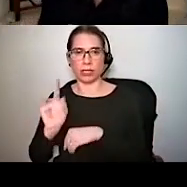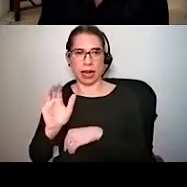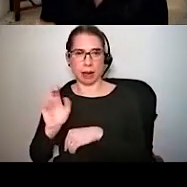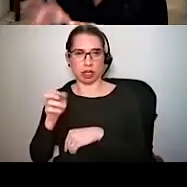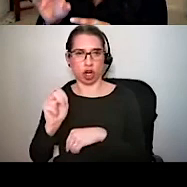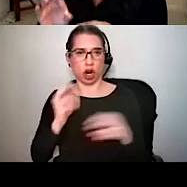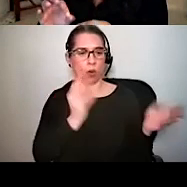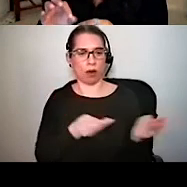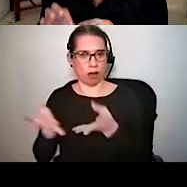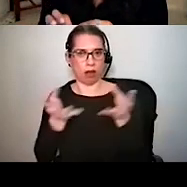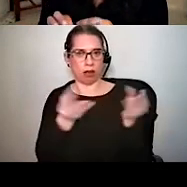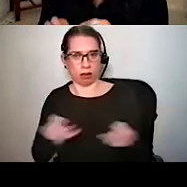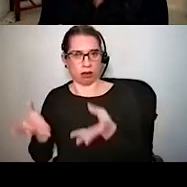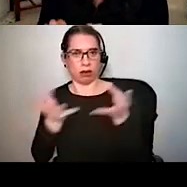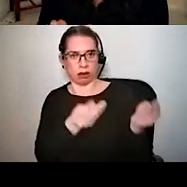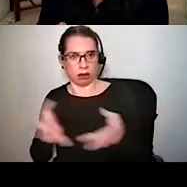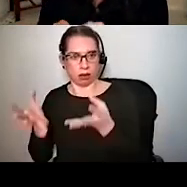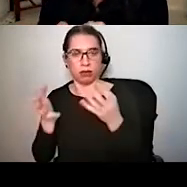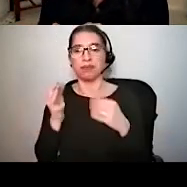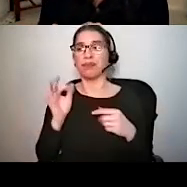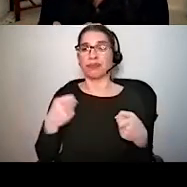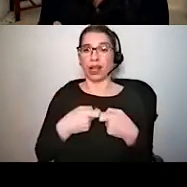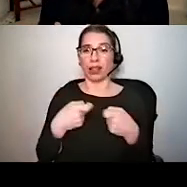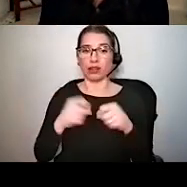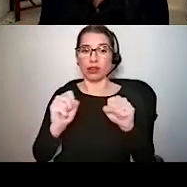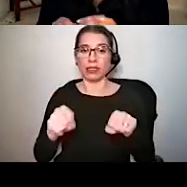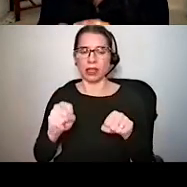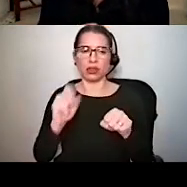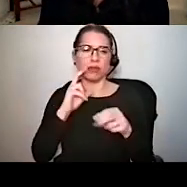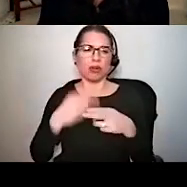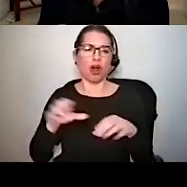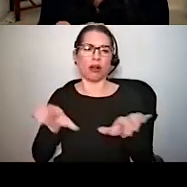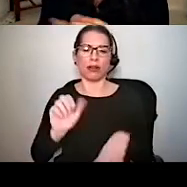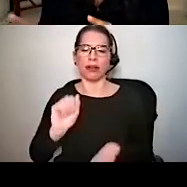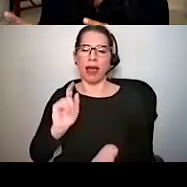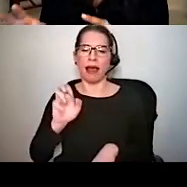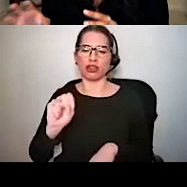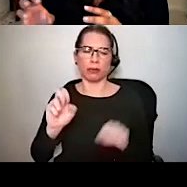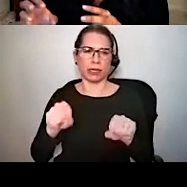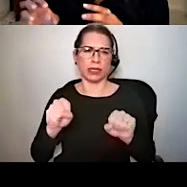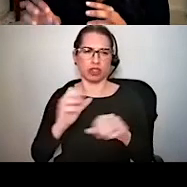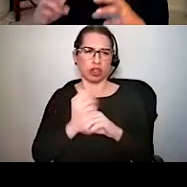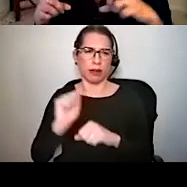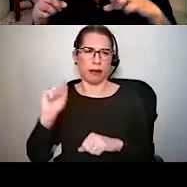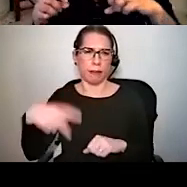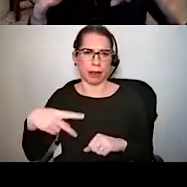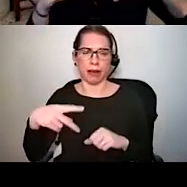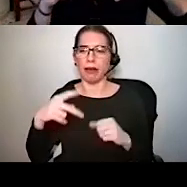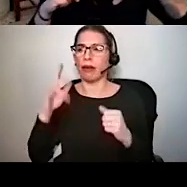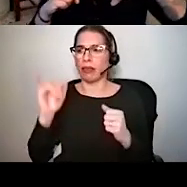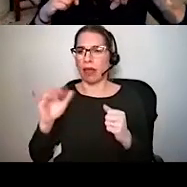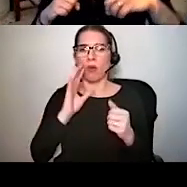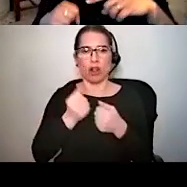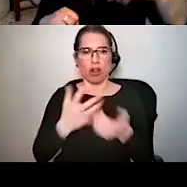Changes in the electrical potential, known as action potentials, result in the release of neurotransmitter at these